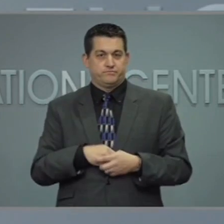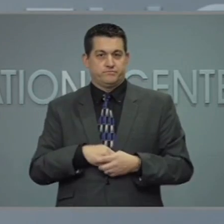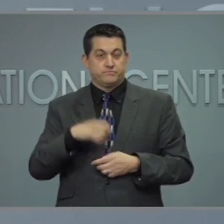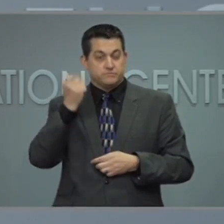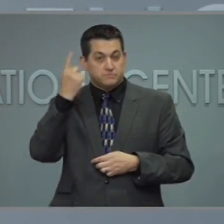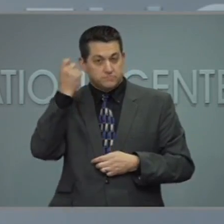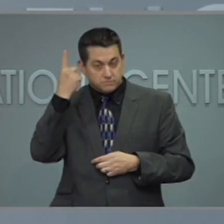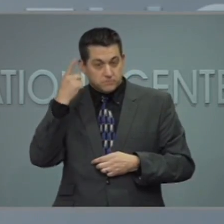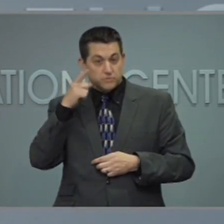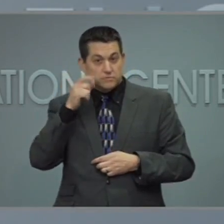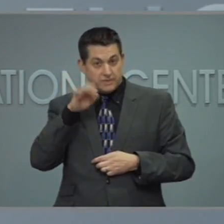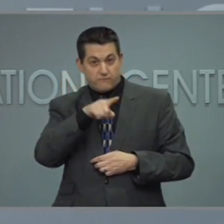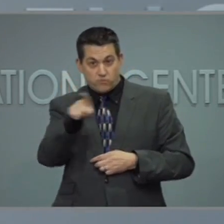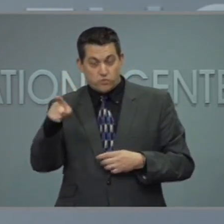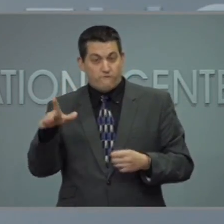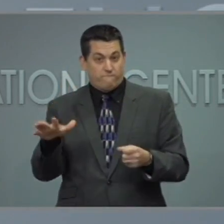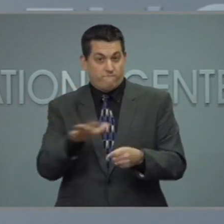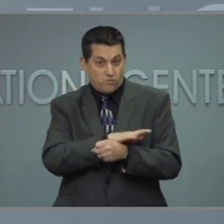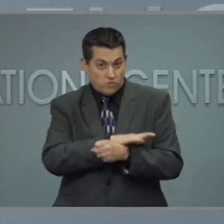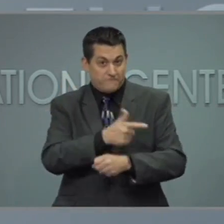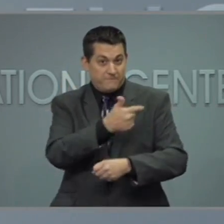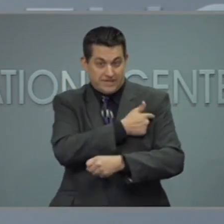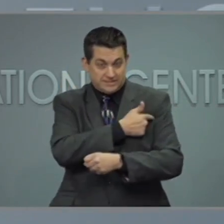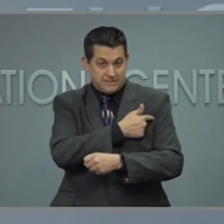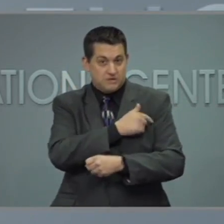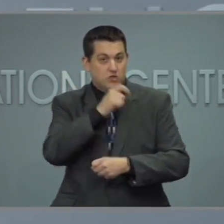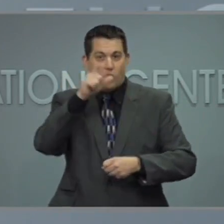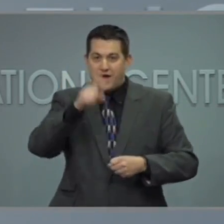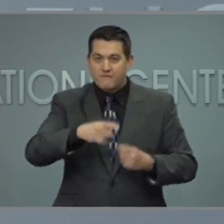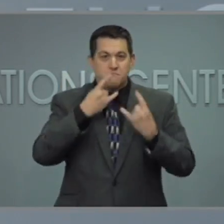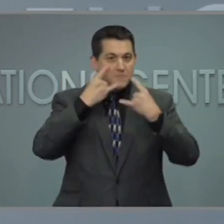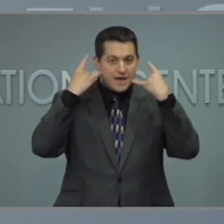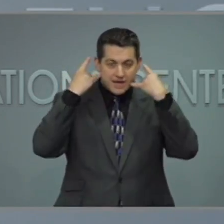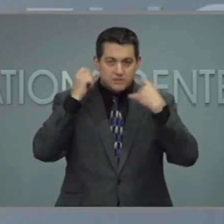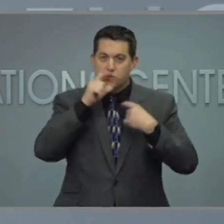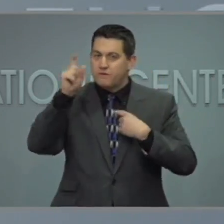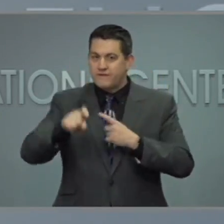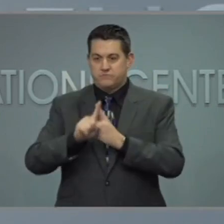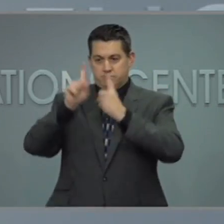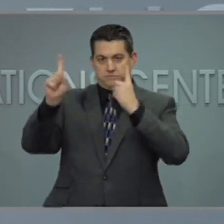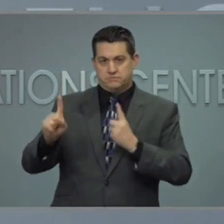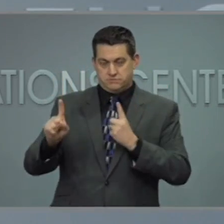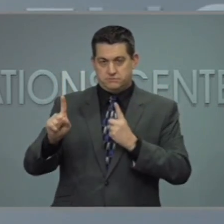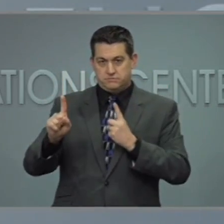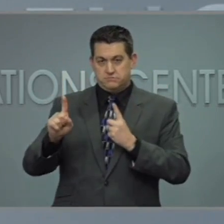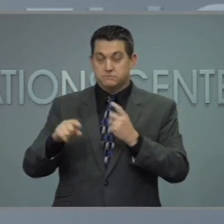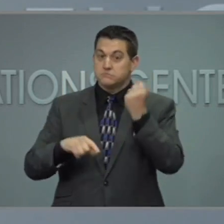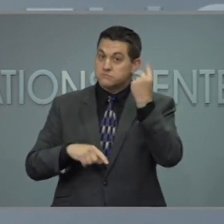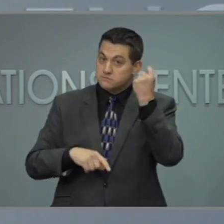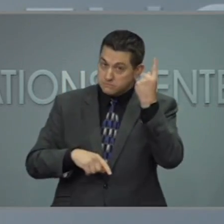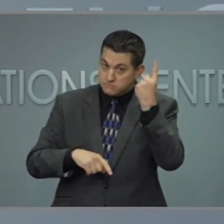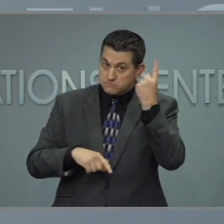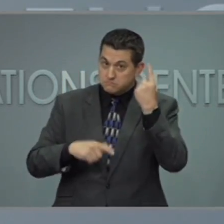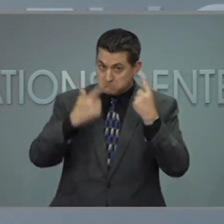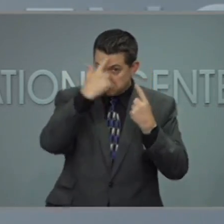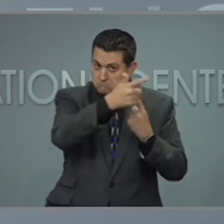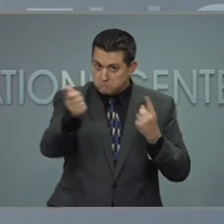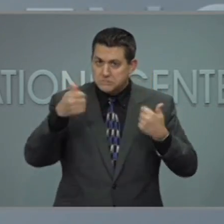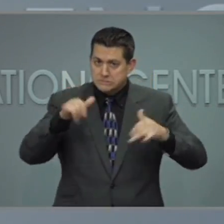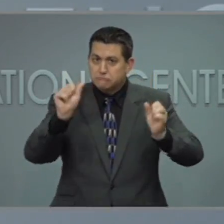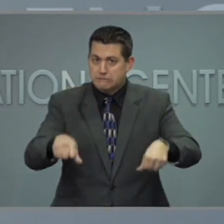vaccinated do not need to wear a mask or practice social distancing, although they may choose to do so.